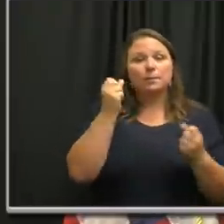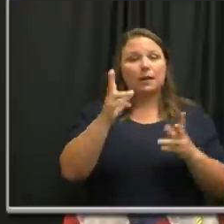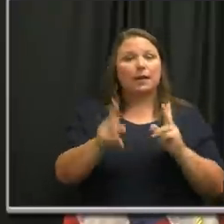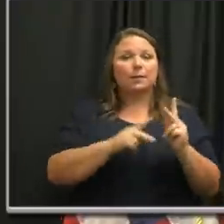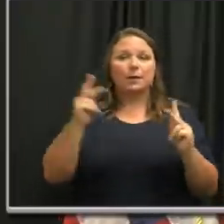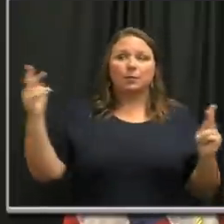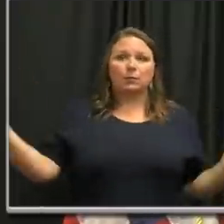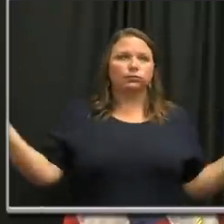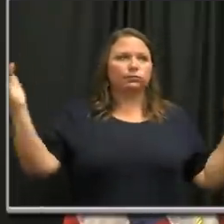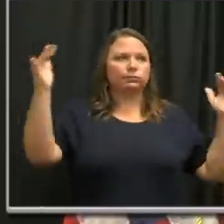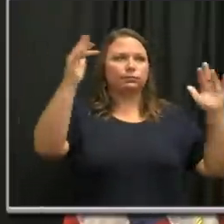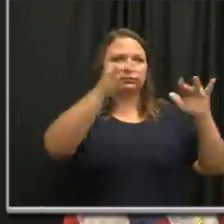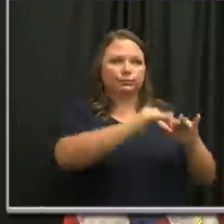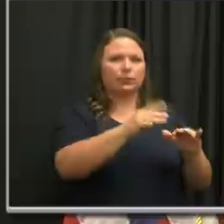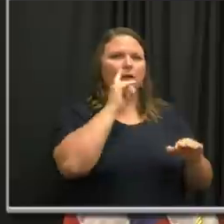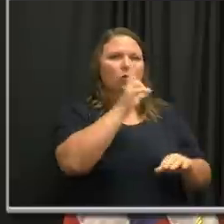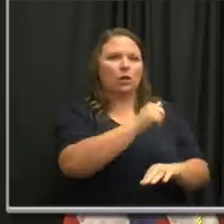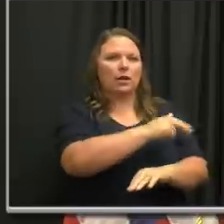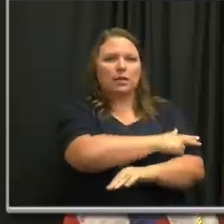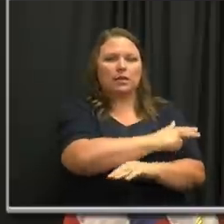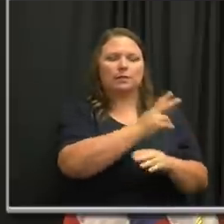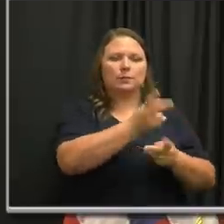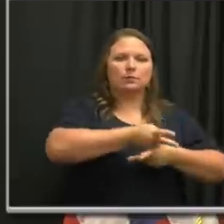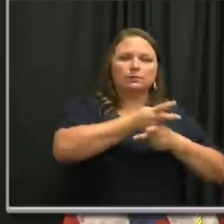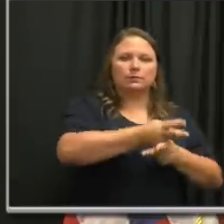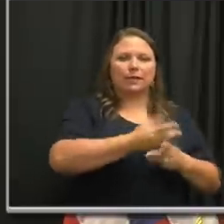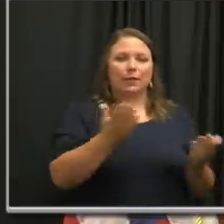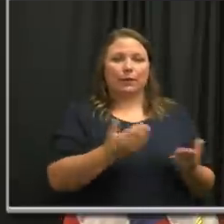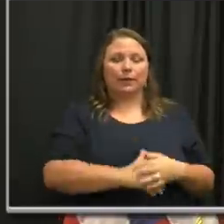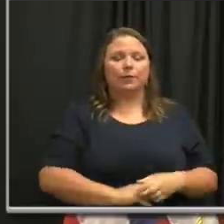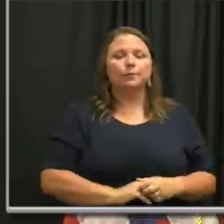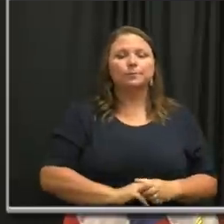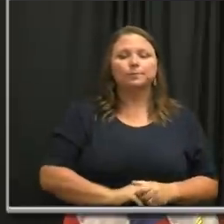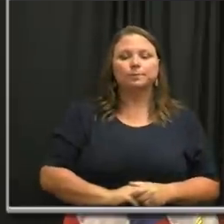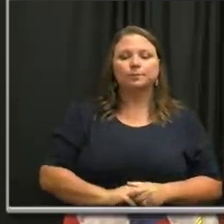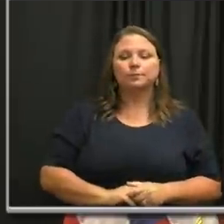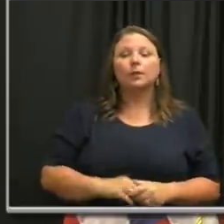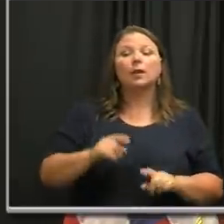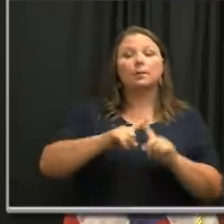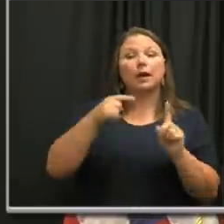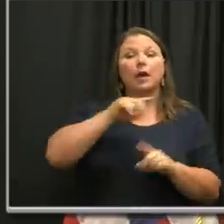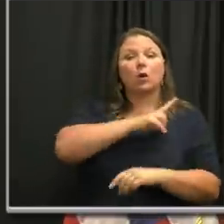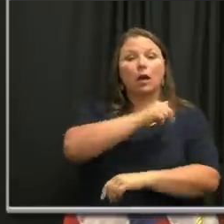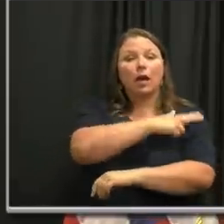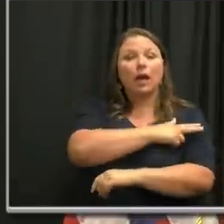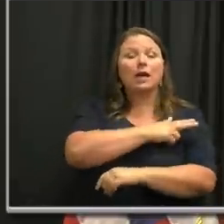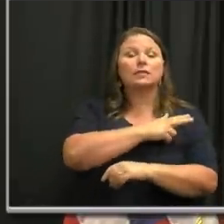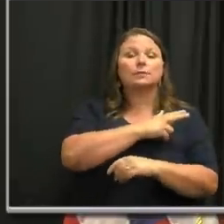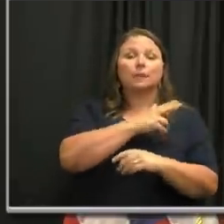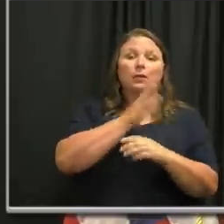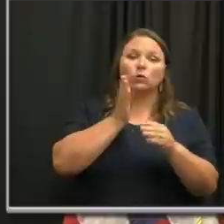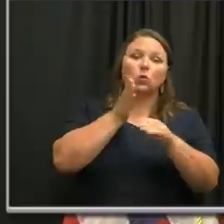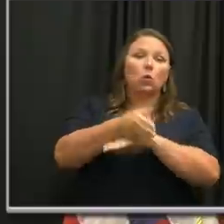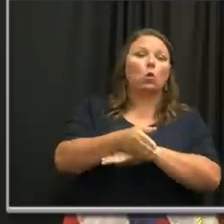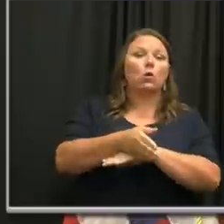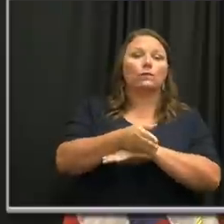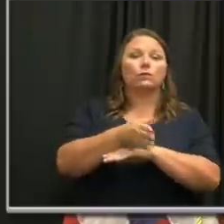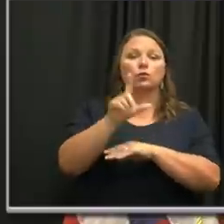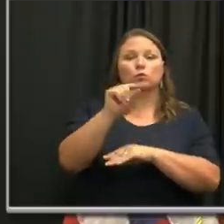of people from all over the regional areas come for care. Our hospital capacity for the region is over 20%.